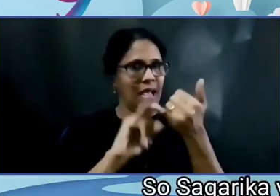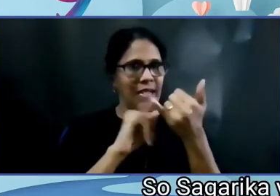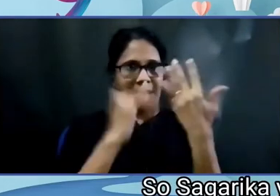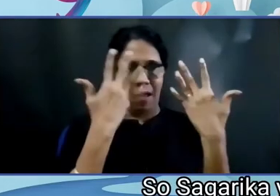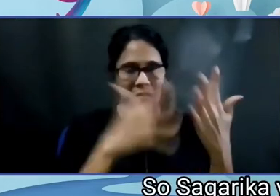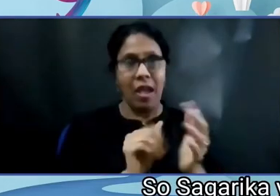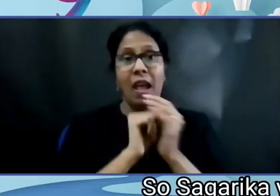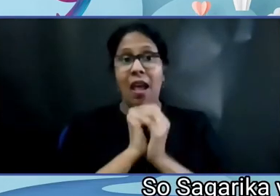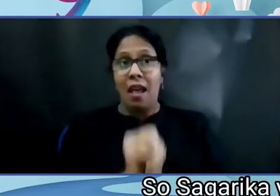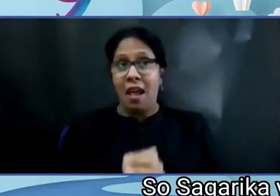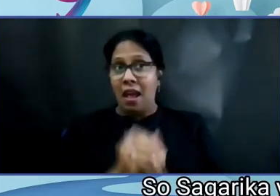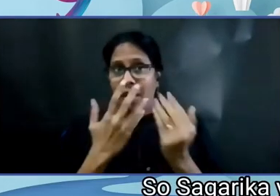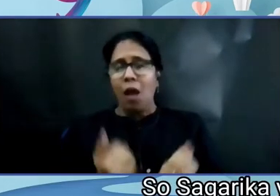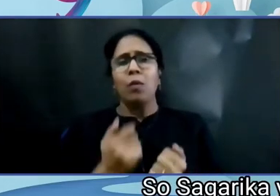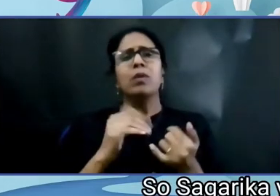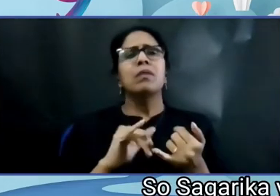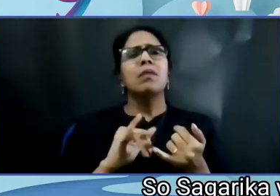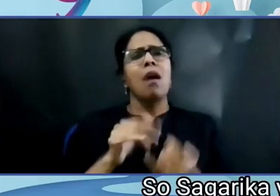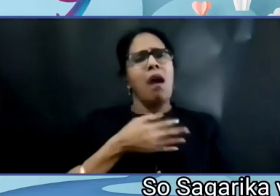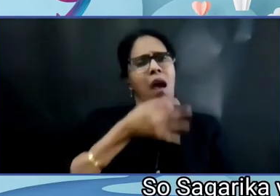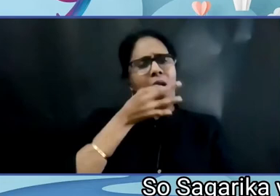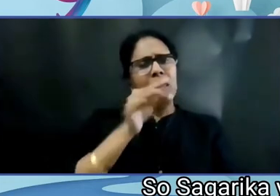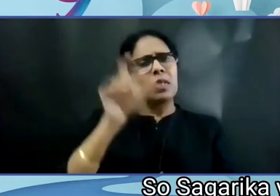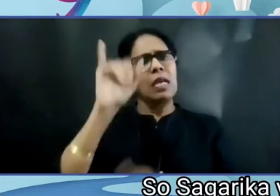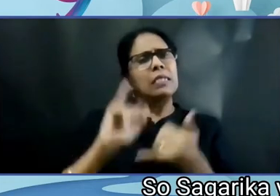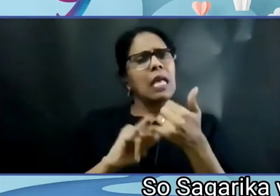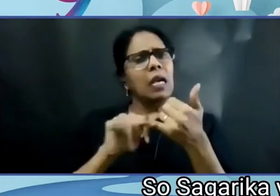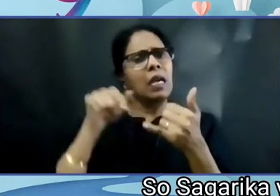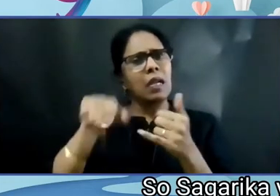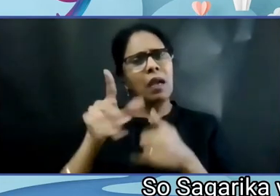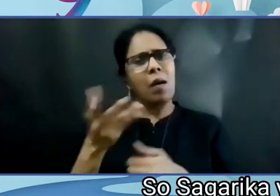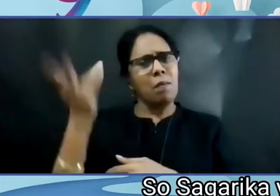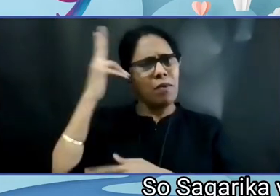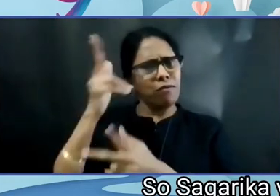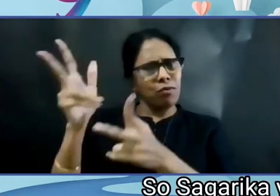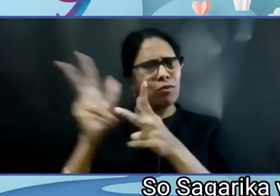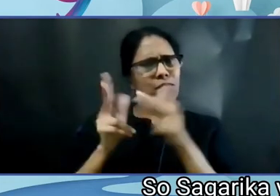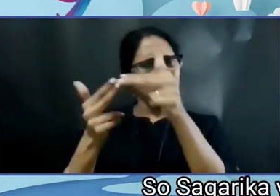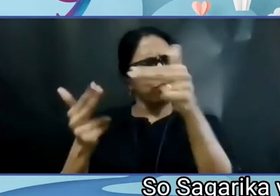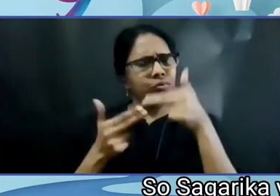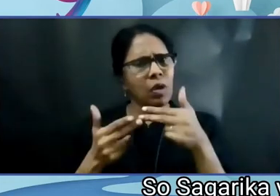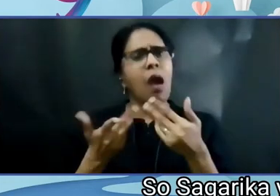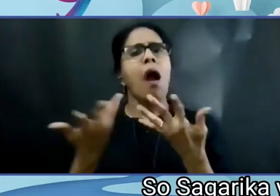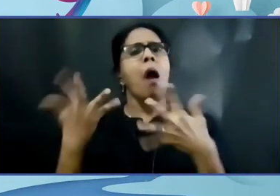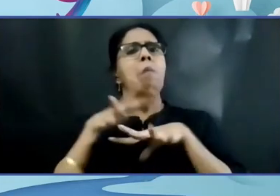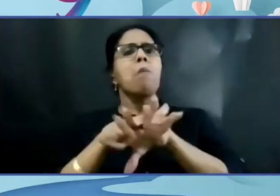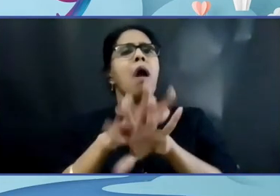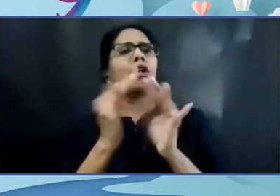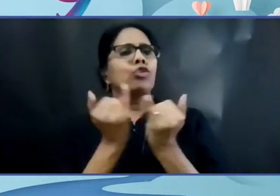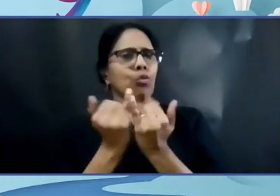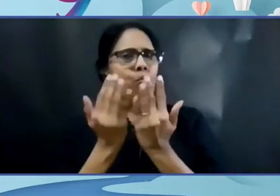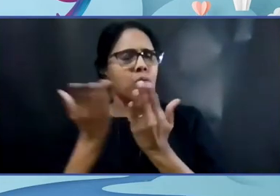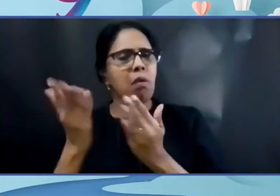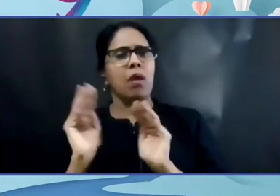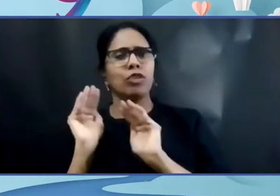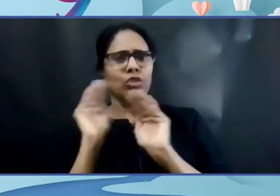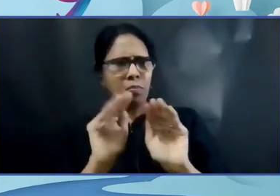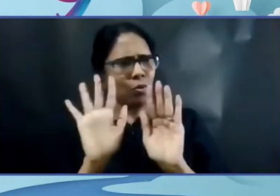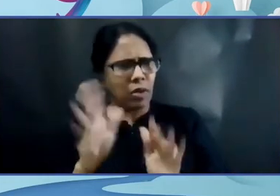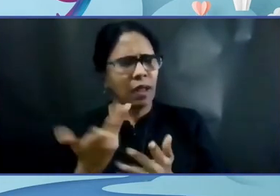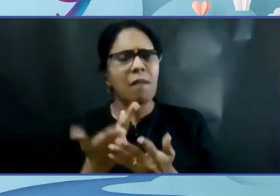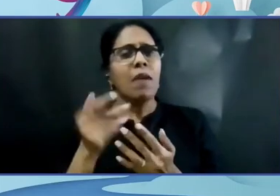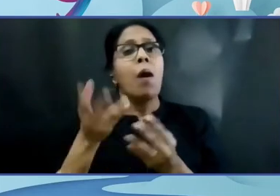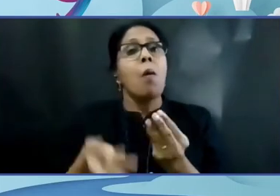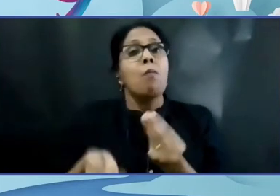So Sagarika, you mentioned you study in a mainstream school that ensures you are included in everything. I would like to learn